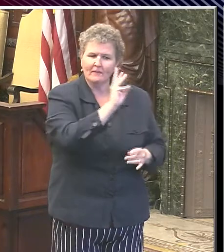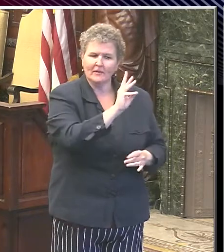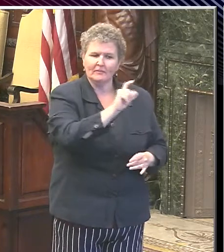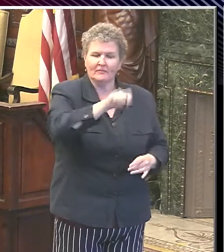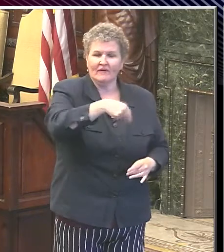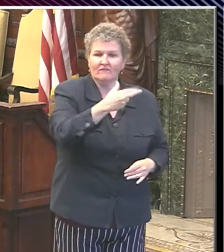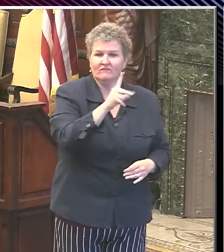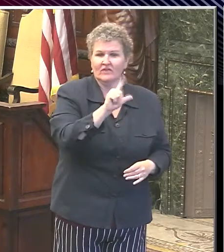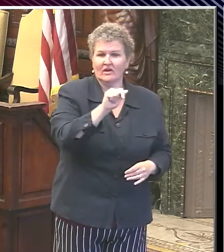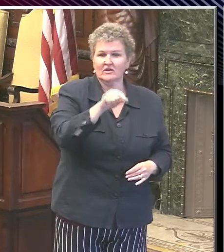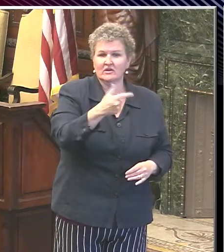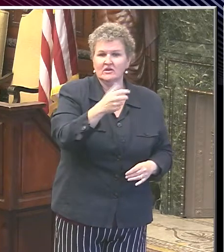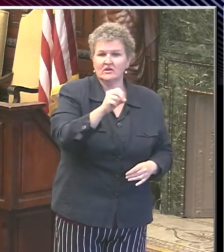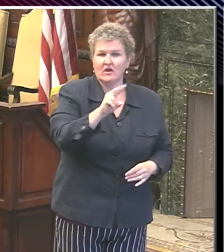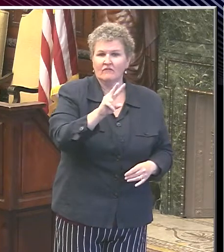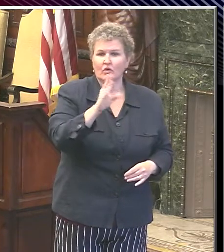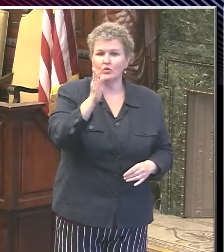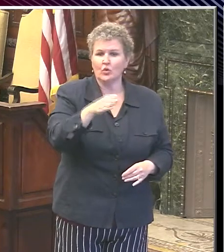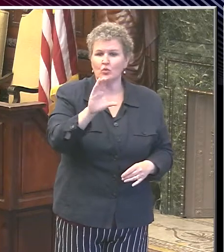COVID. Thank you.